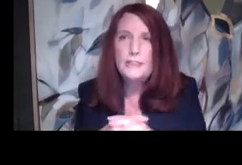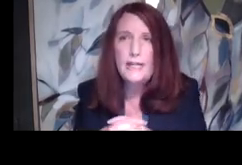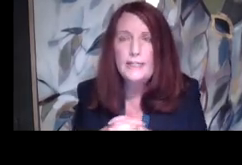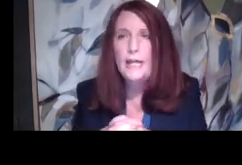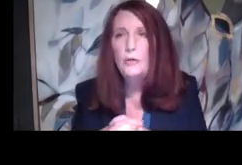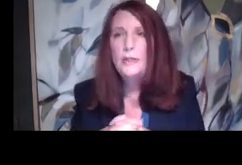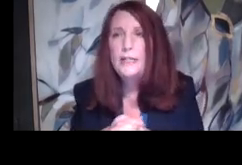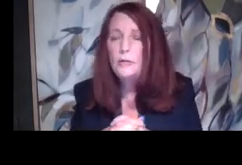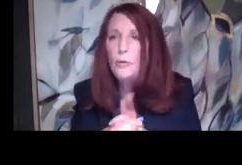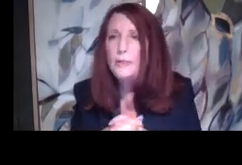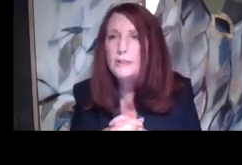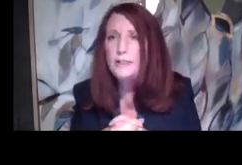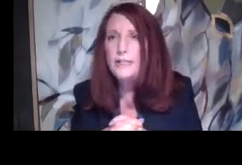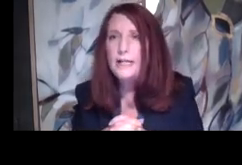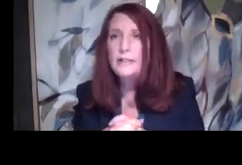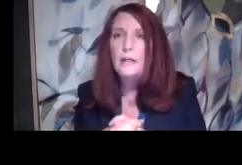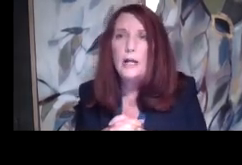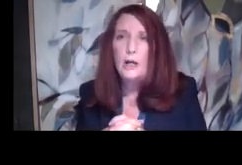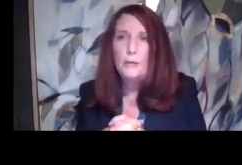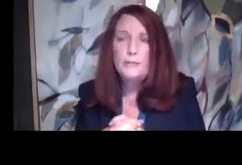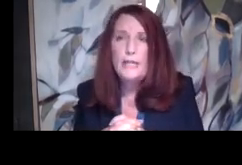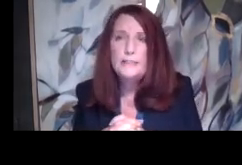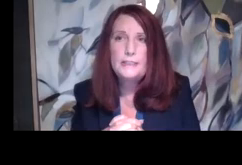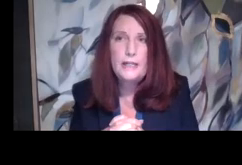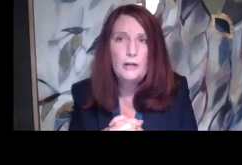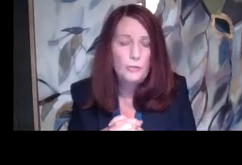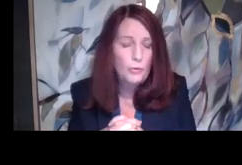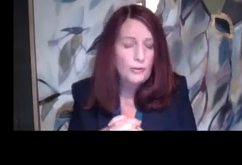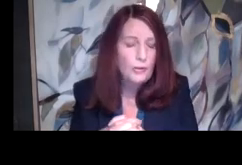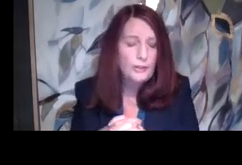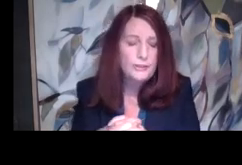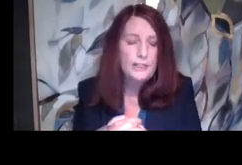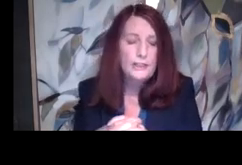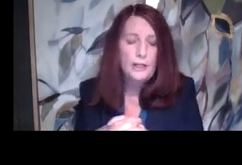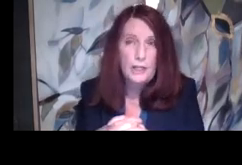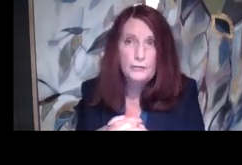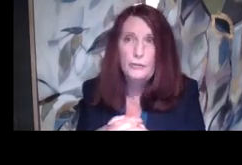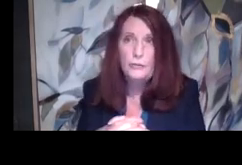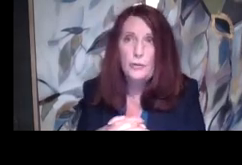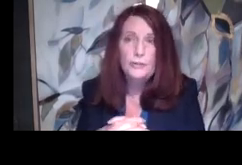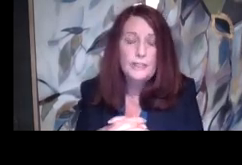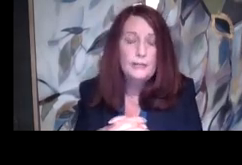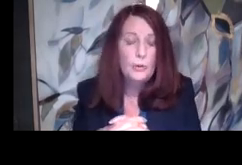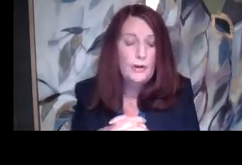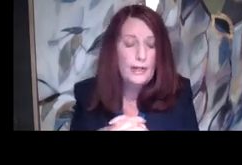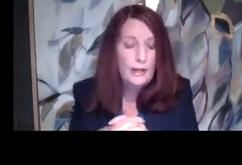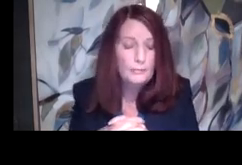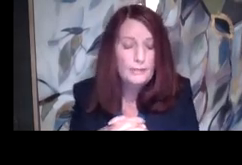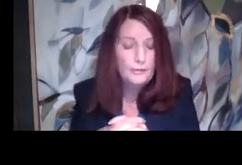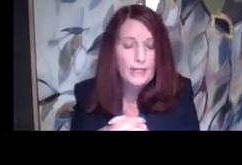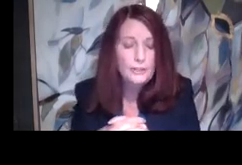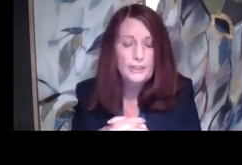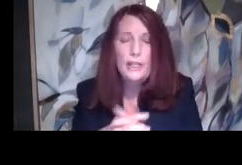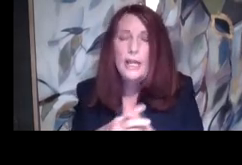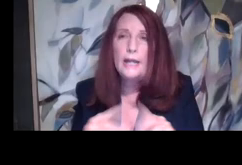ones fit into that category, they can always contact, um, ACDL or lawyer to get another lawyer to get more, um,